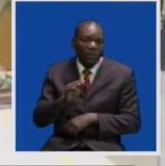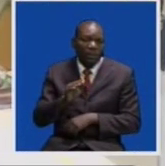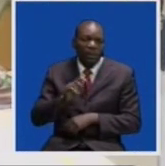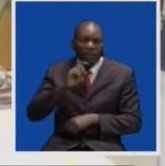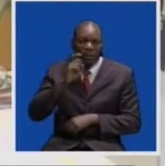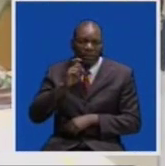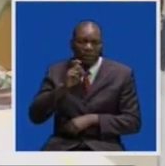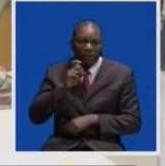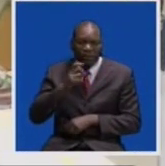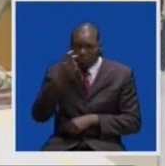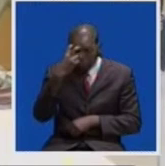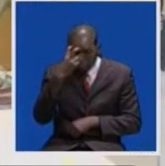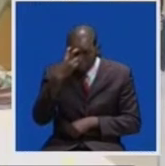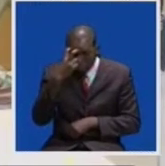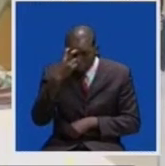eyes on the ball.